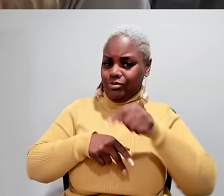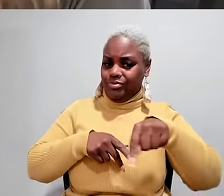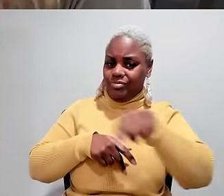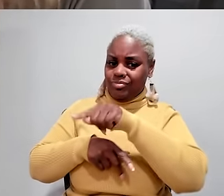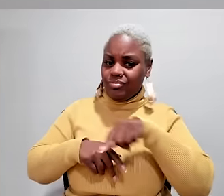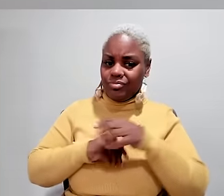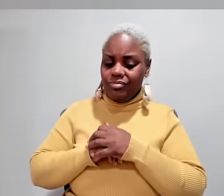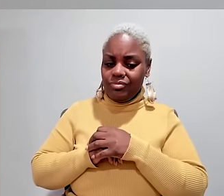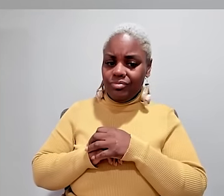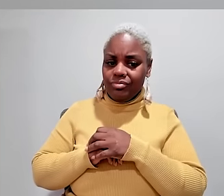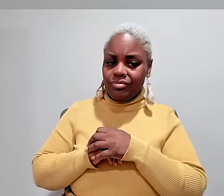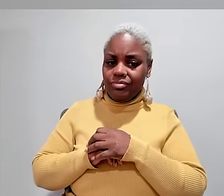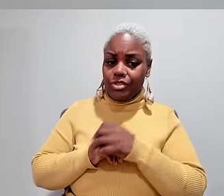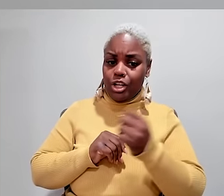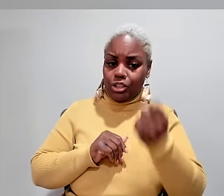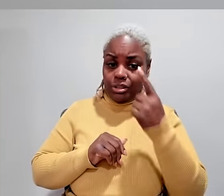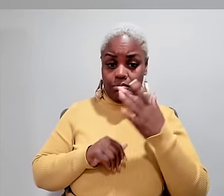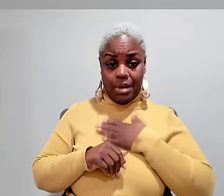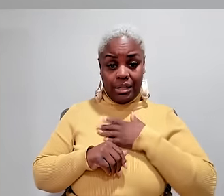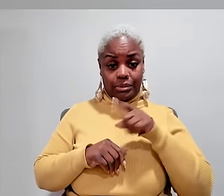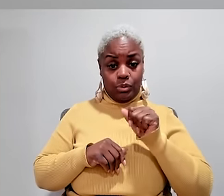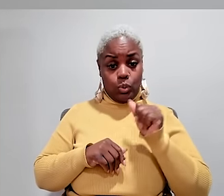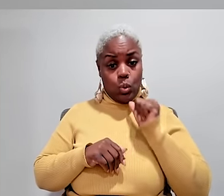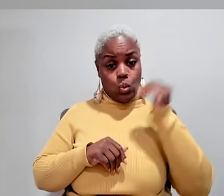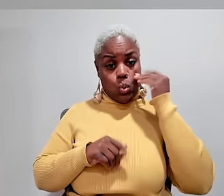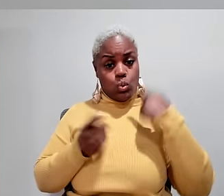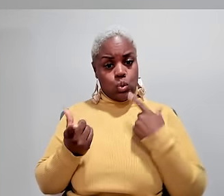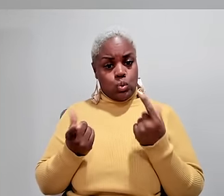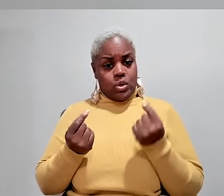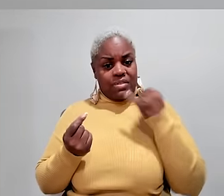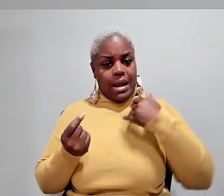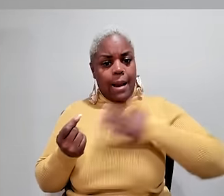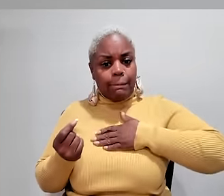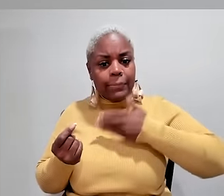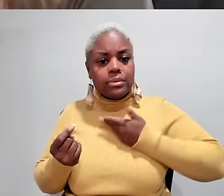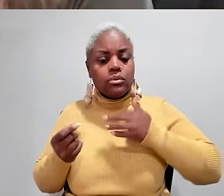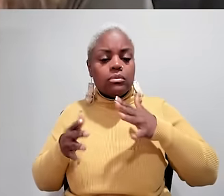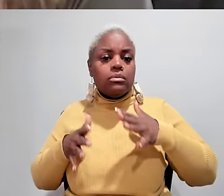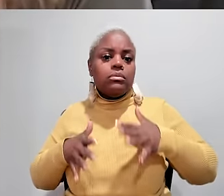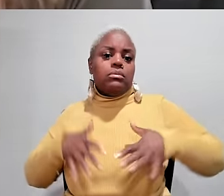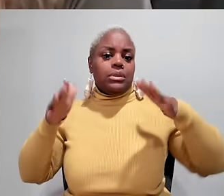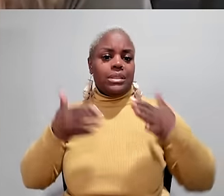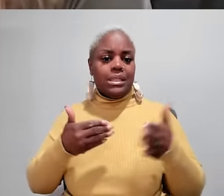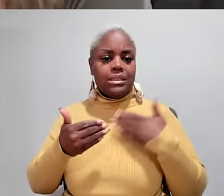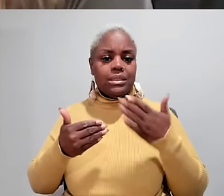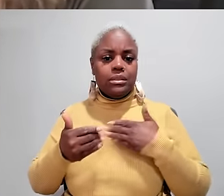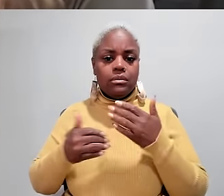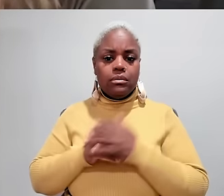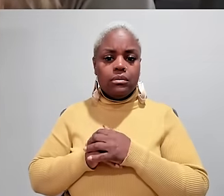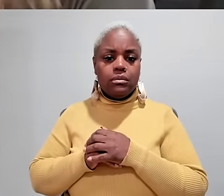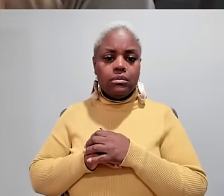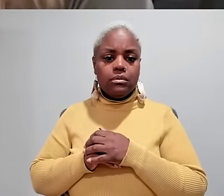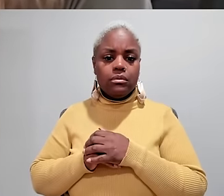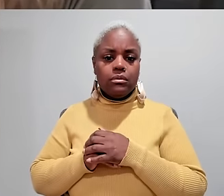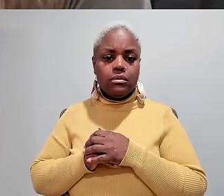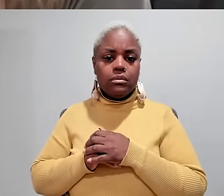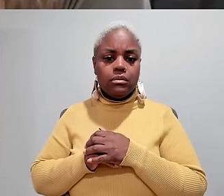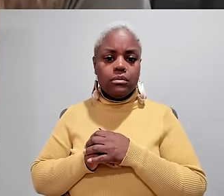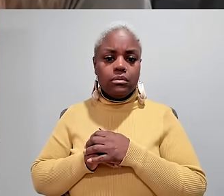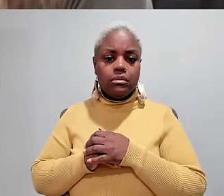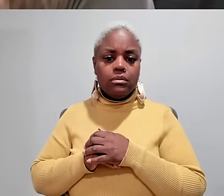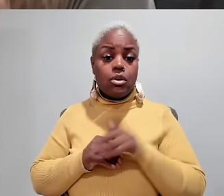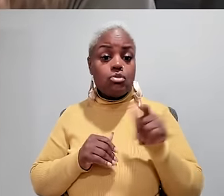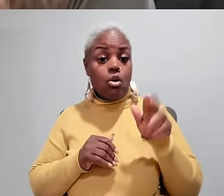community, because job supervisors who don't understand my disabilities would not know what to do if I get upset or